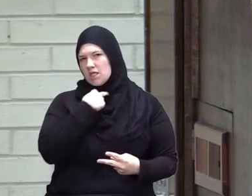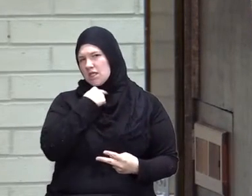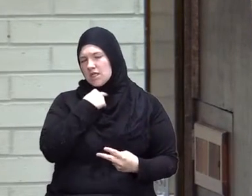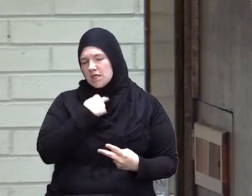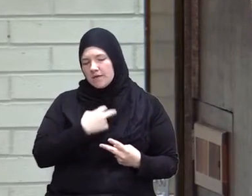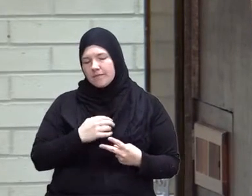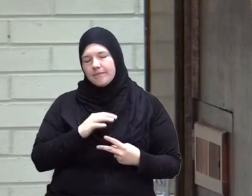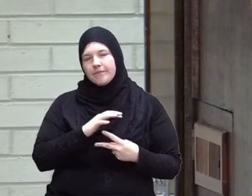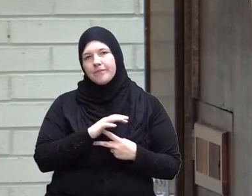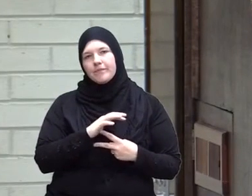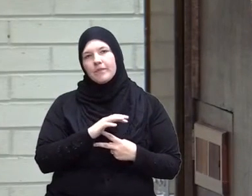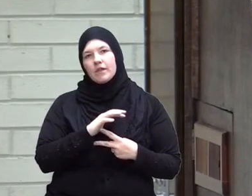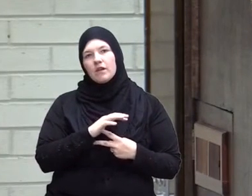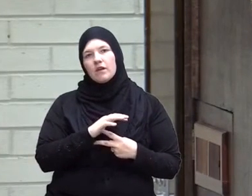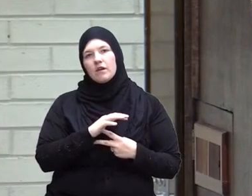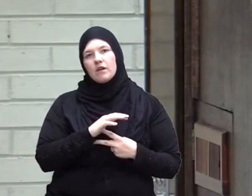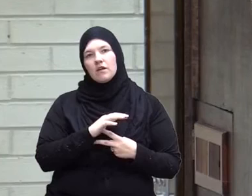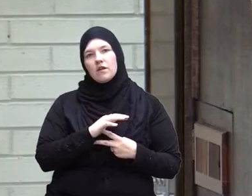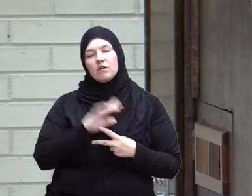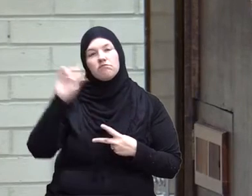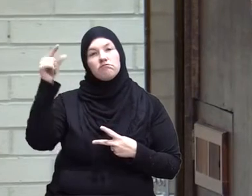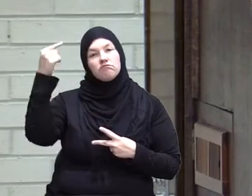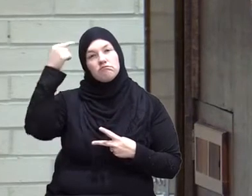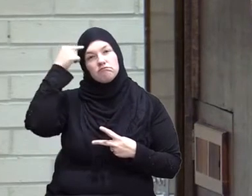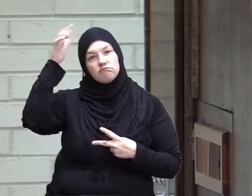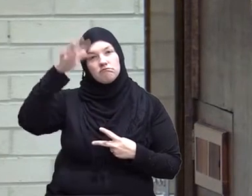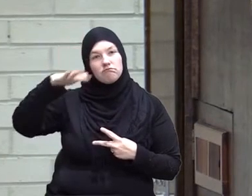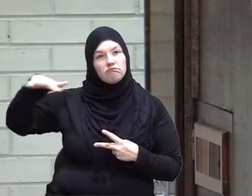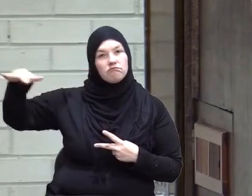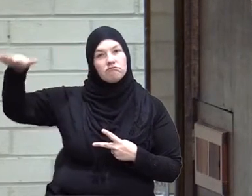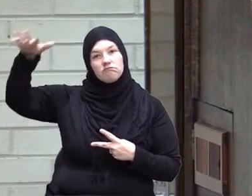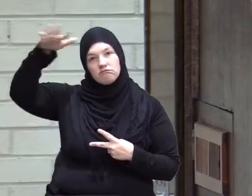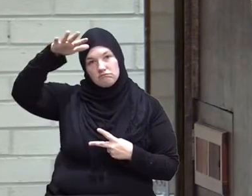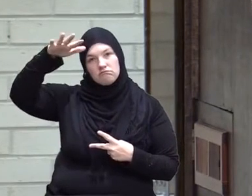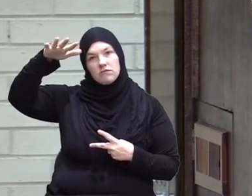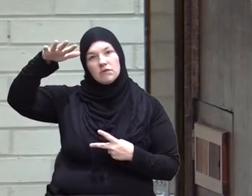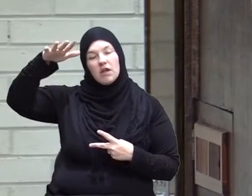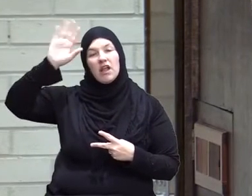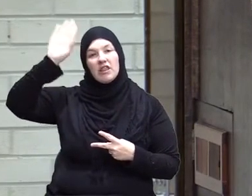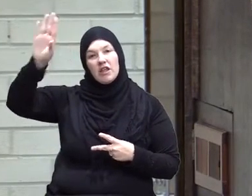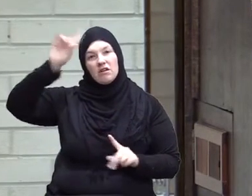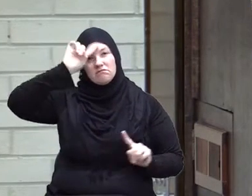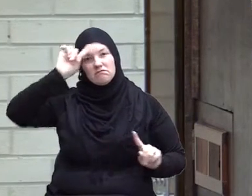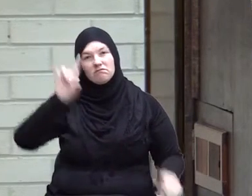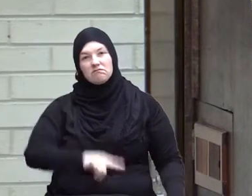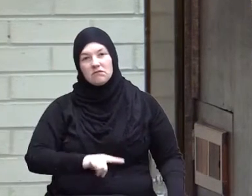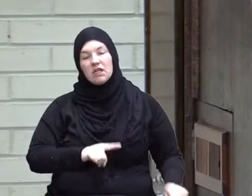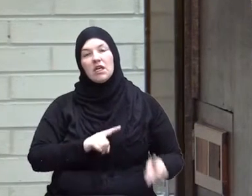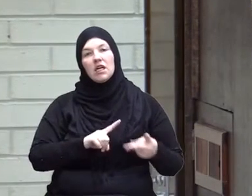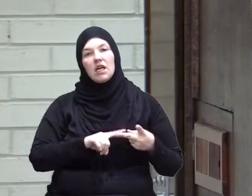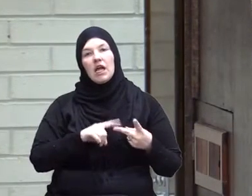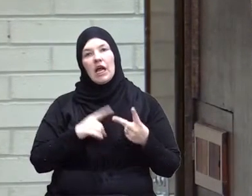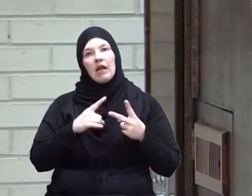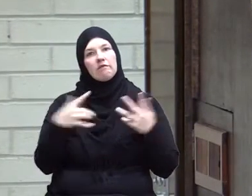the gold of the Sultan and the sword of the Sultan they have to